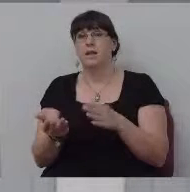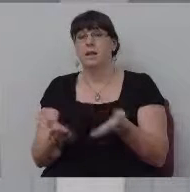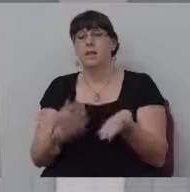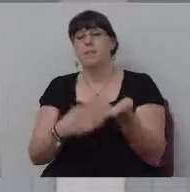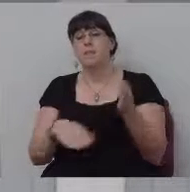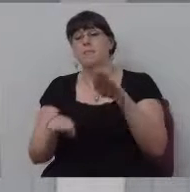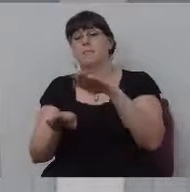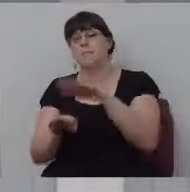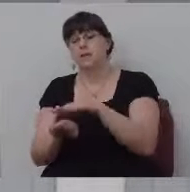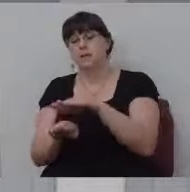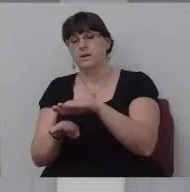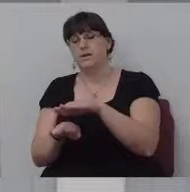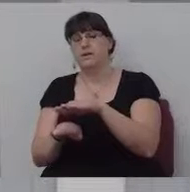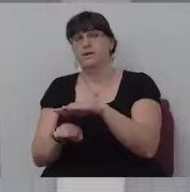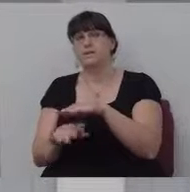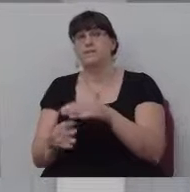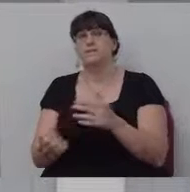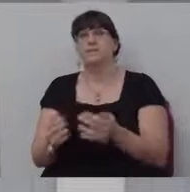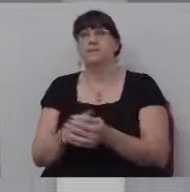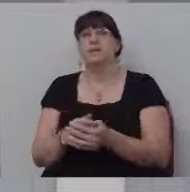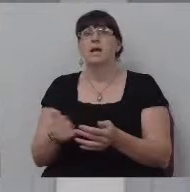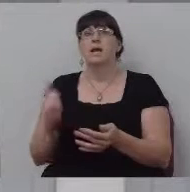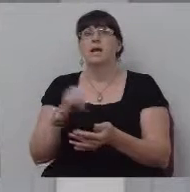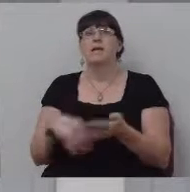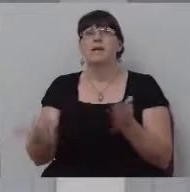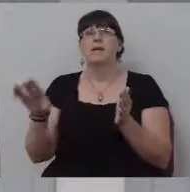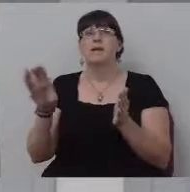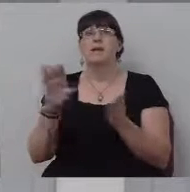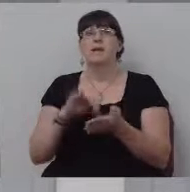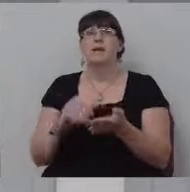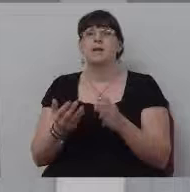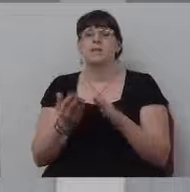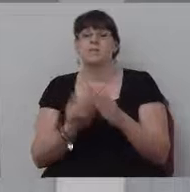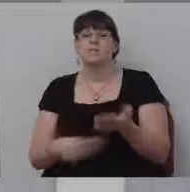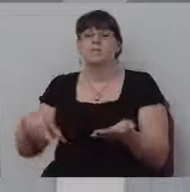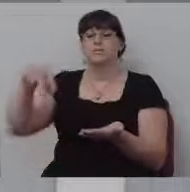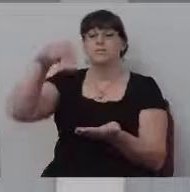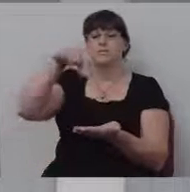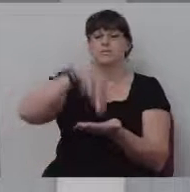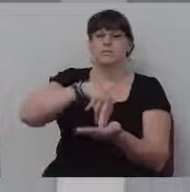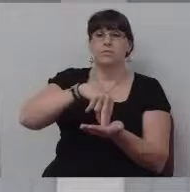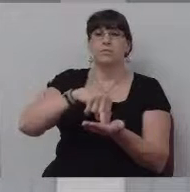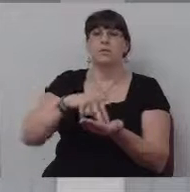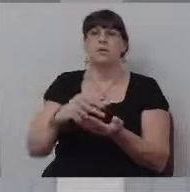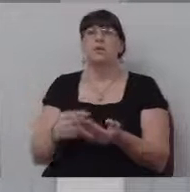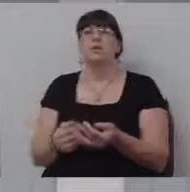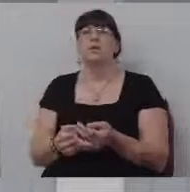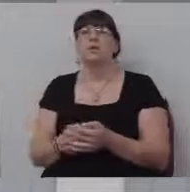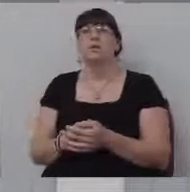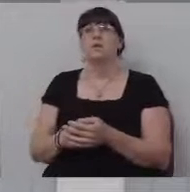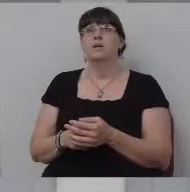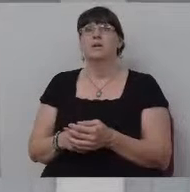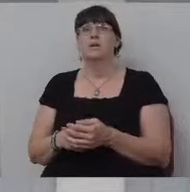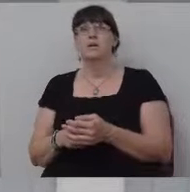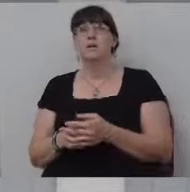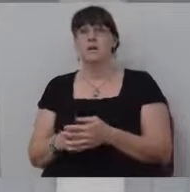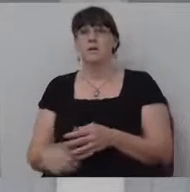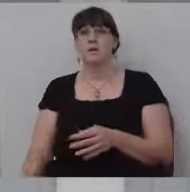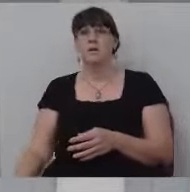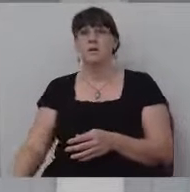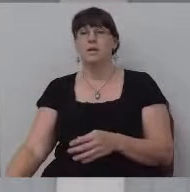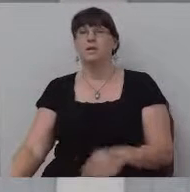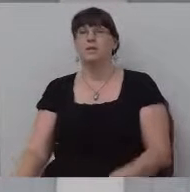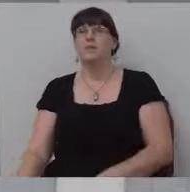burial. We bring them back out of the water, that picture's, uh, resurrection, putting on that silly baptism road,